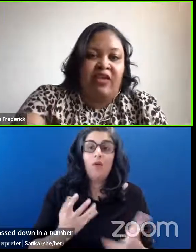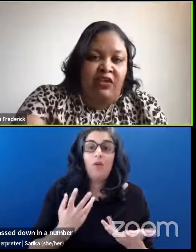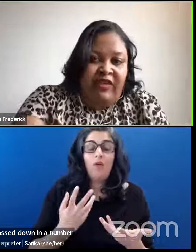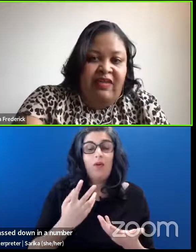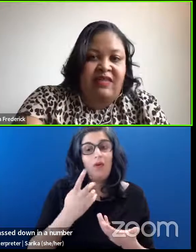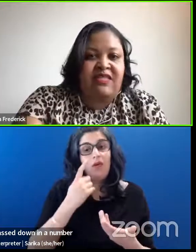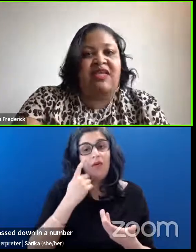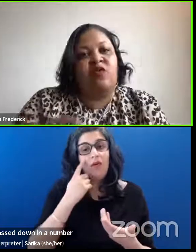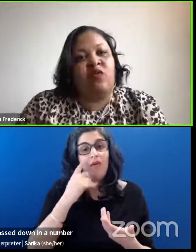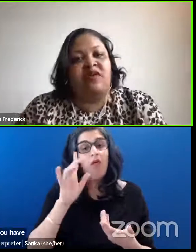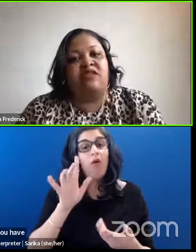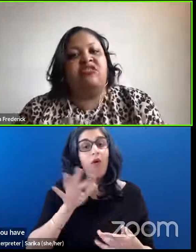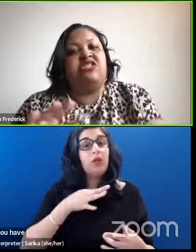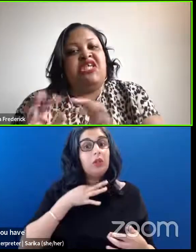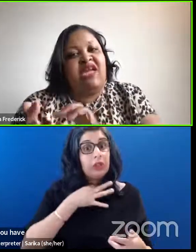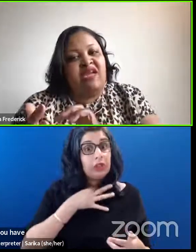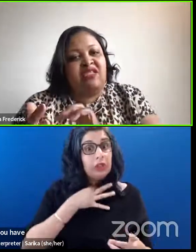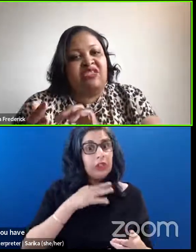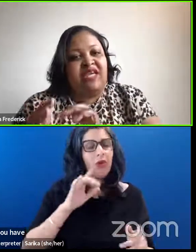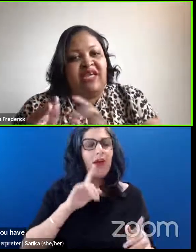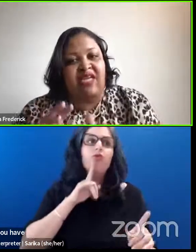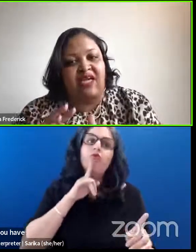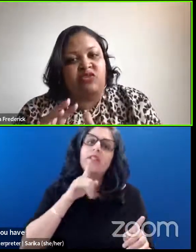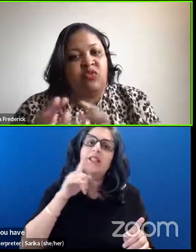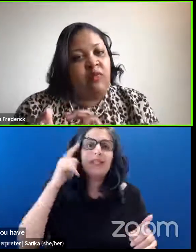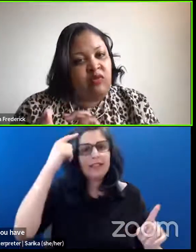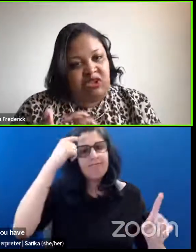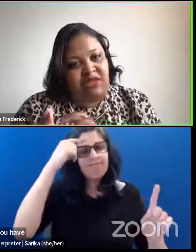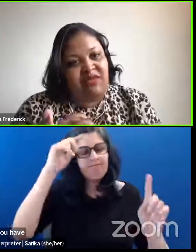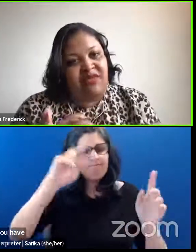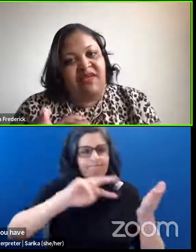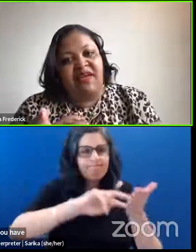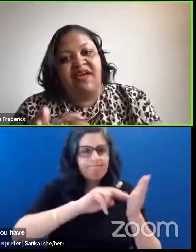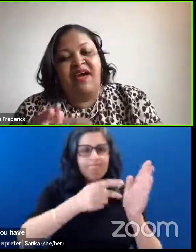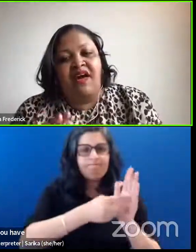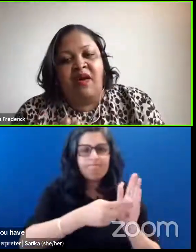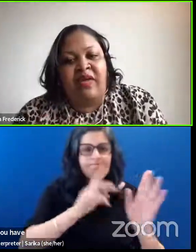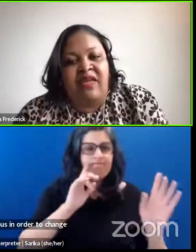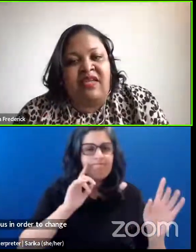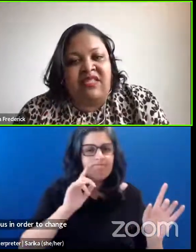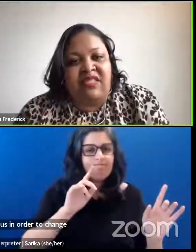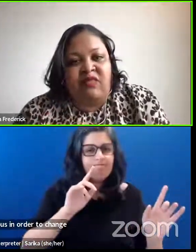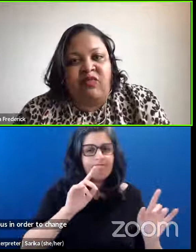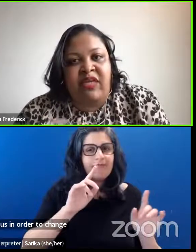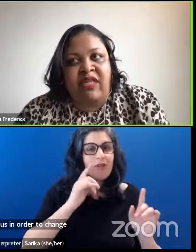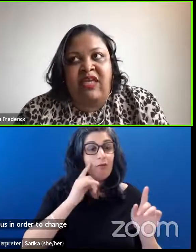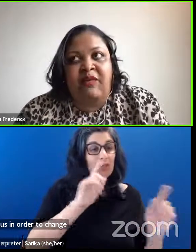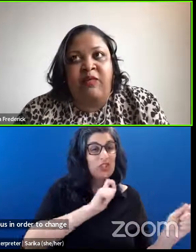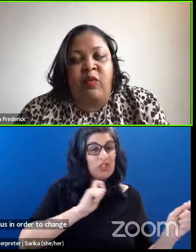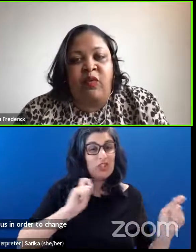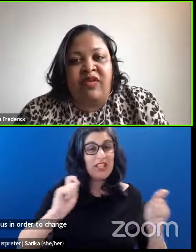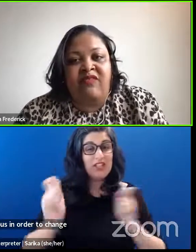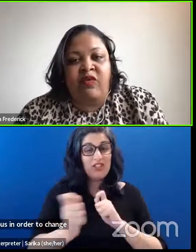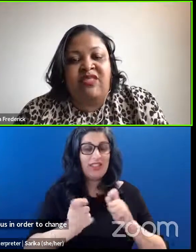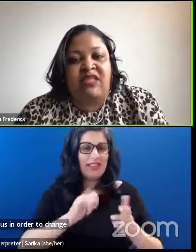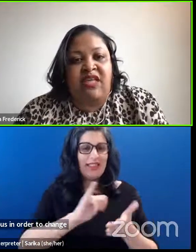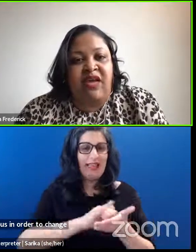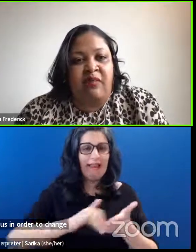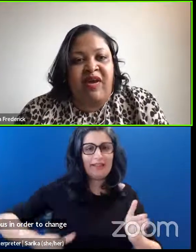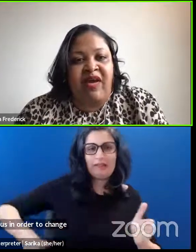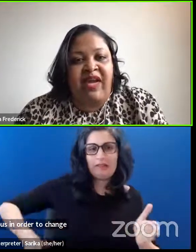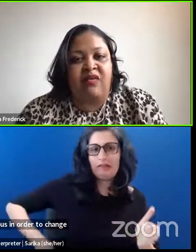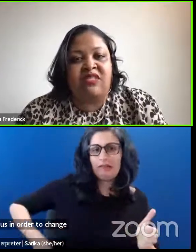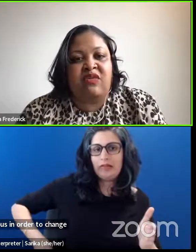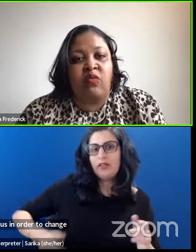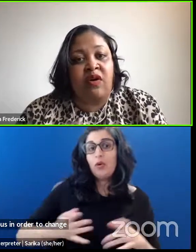being curious in order to change that natural motion. And it's really important for us to